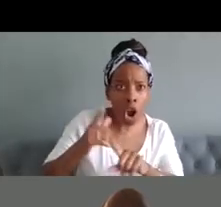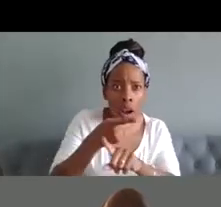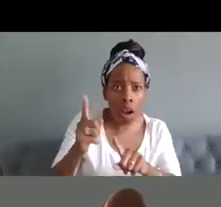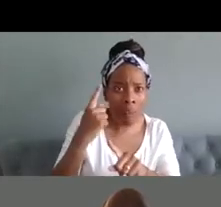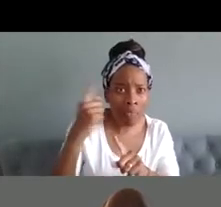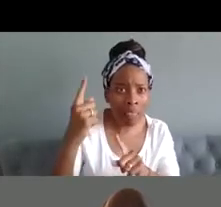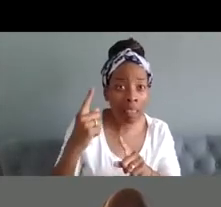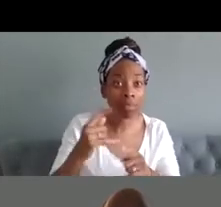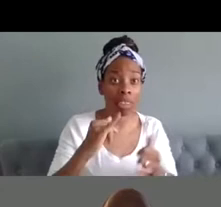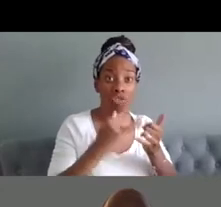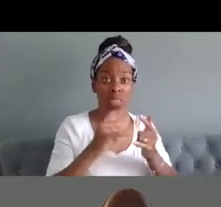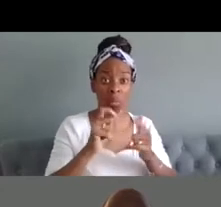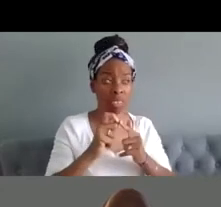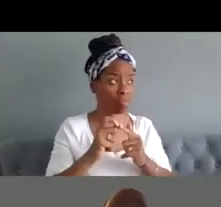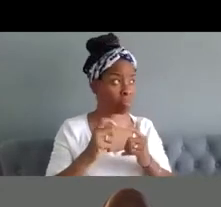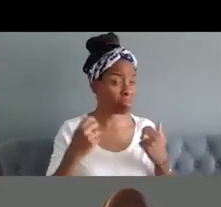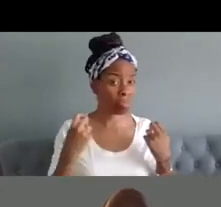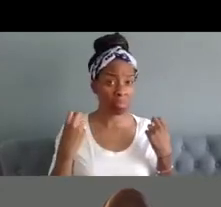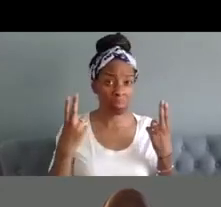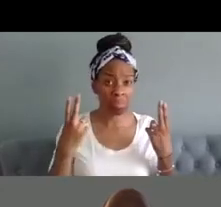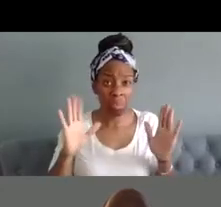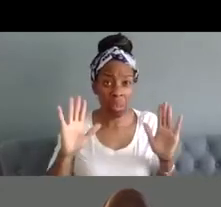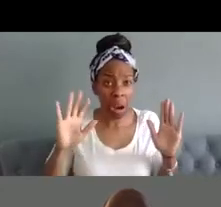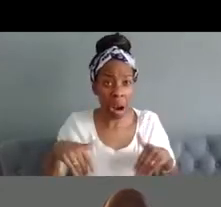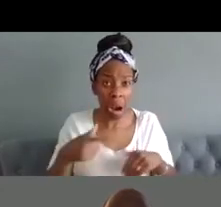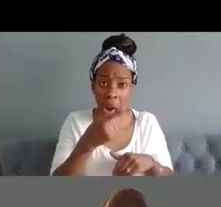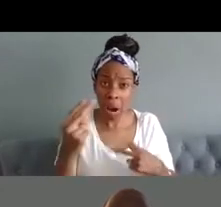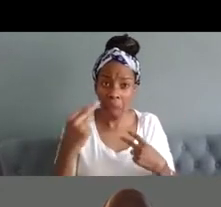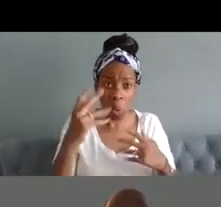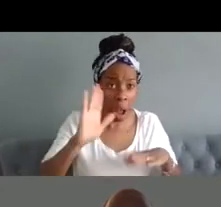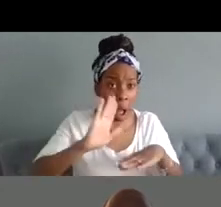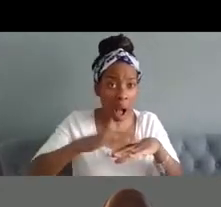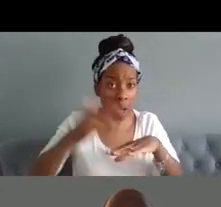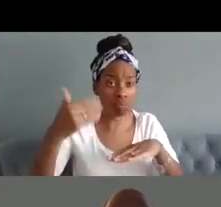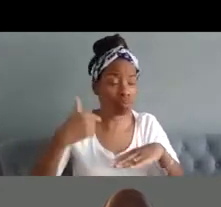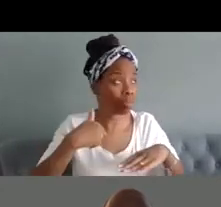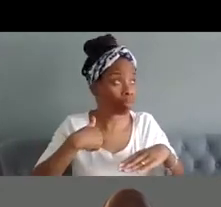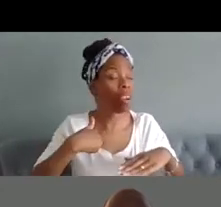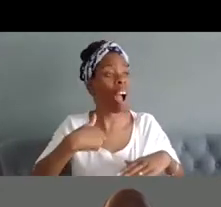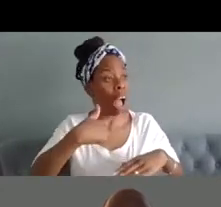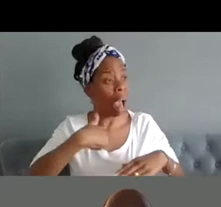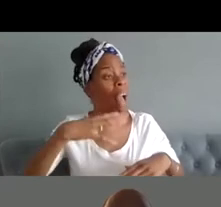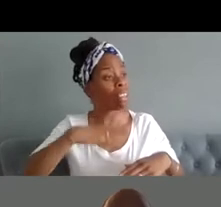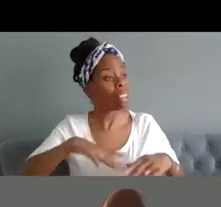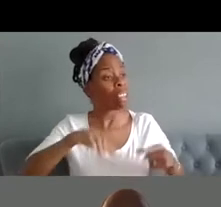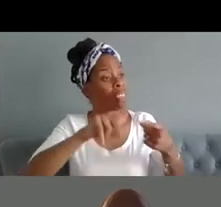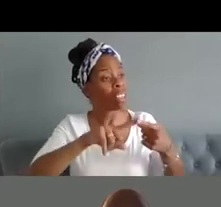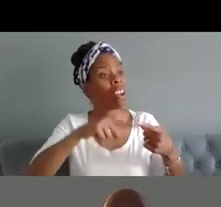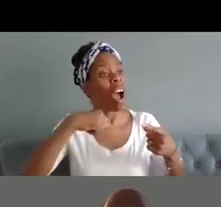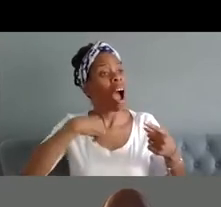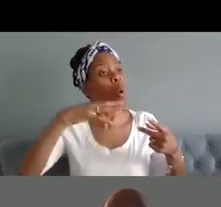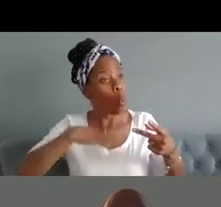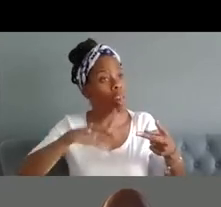sharif is completely fearless in the sense that he just doesn't consider that if sharif operates from a what i need perspective and his work